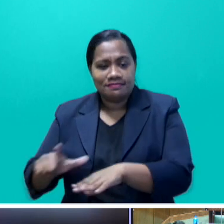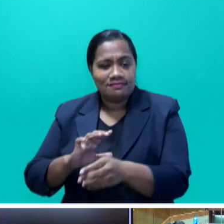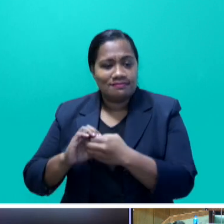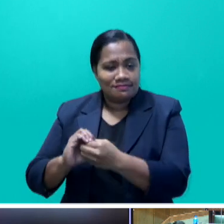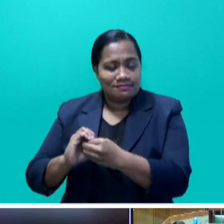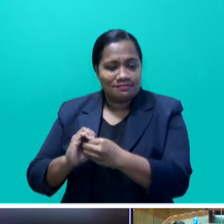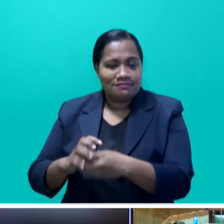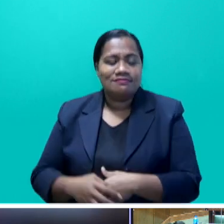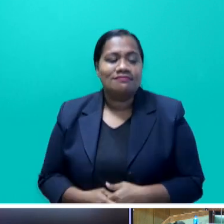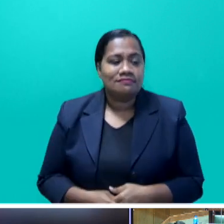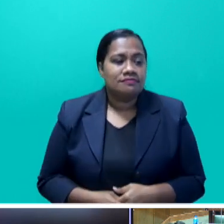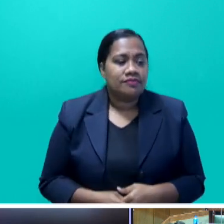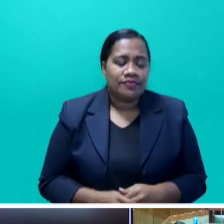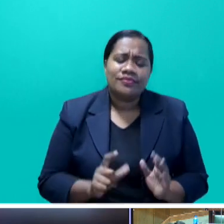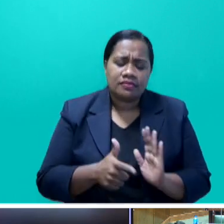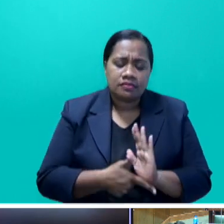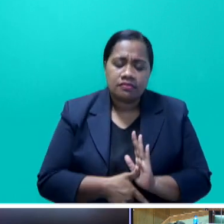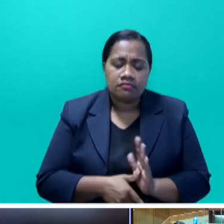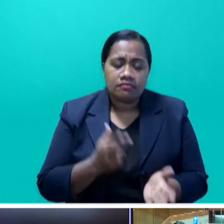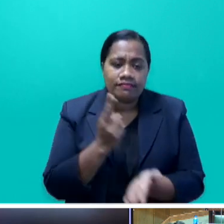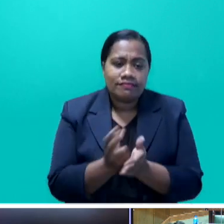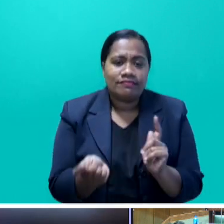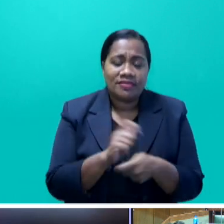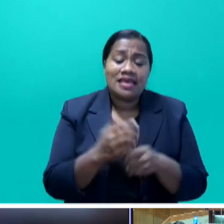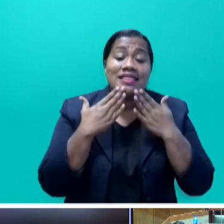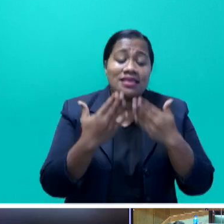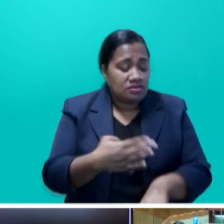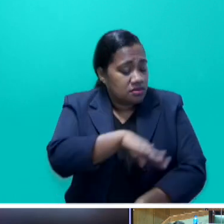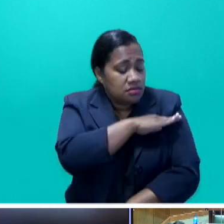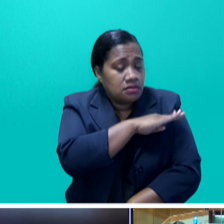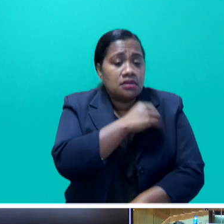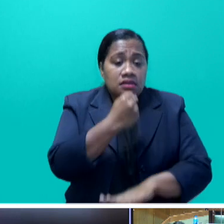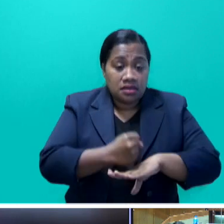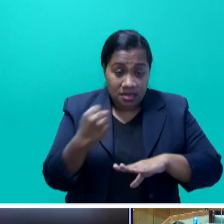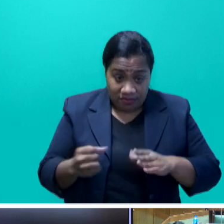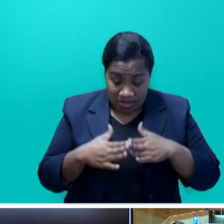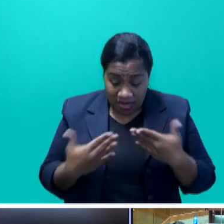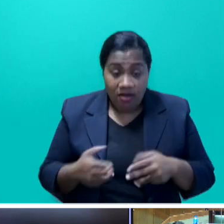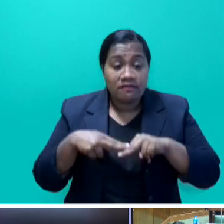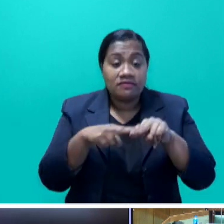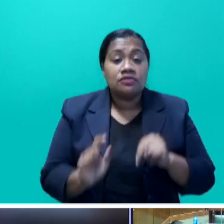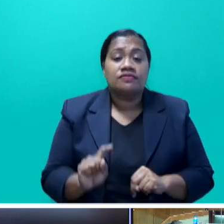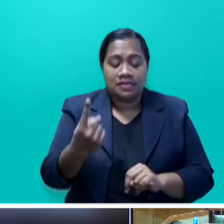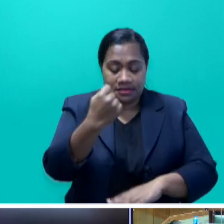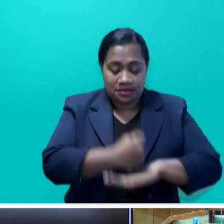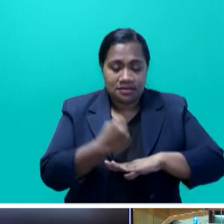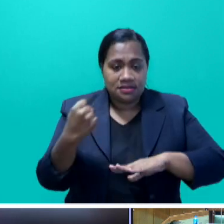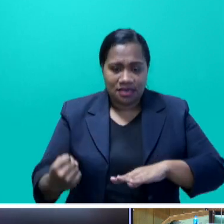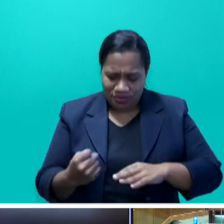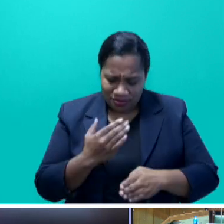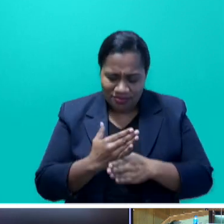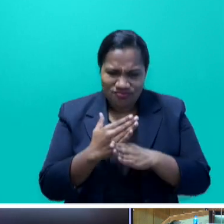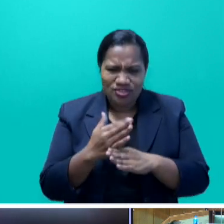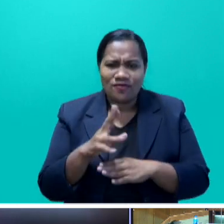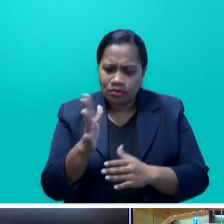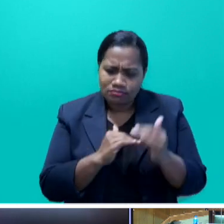Time has certainly changed. Thanks to the Bani Marama government and now Fiji First government commitment to equality, the money from